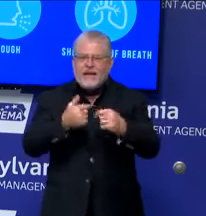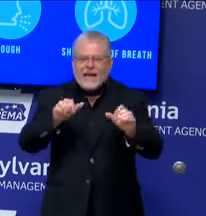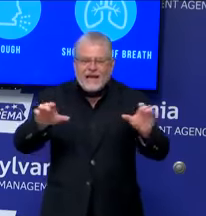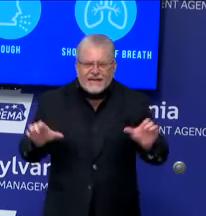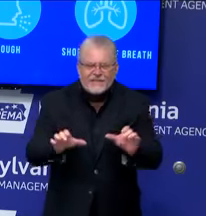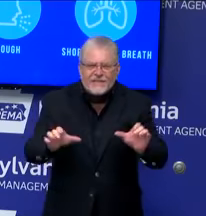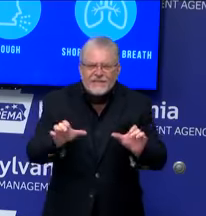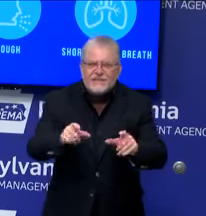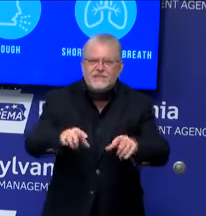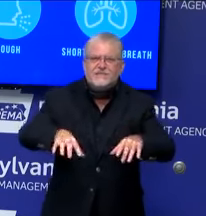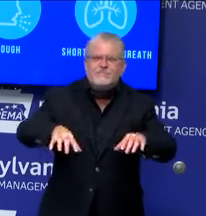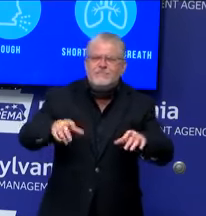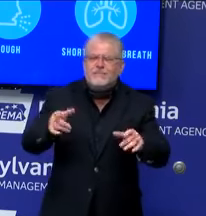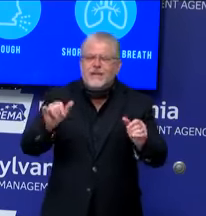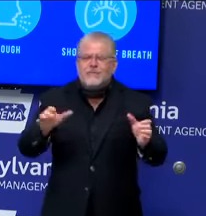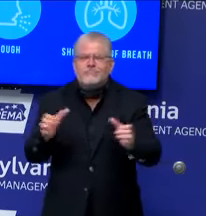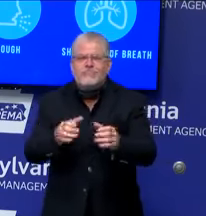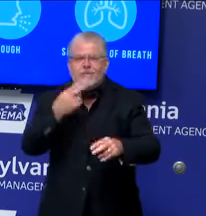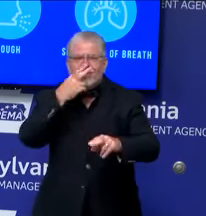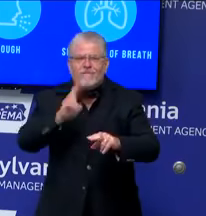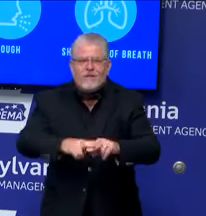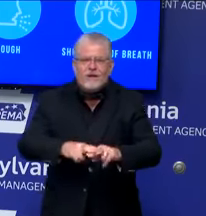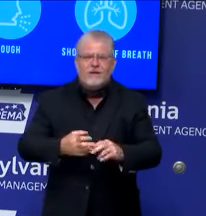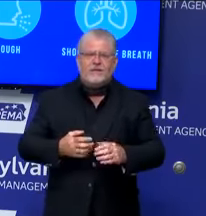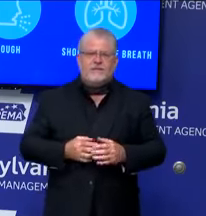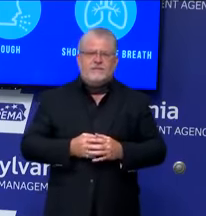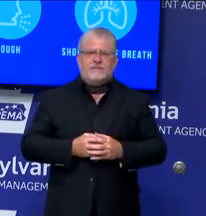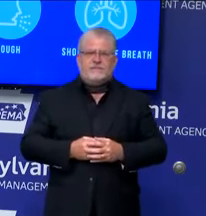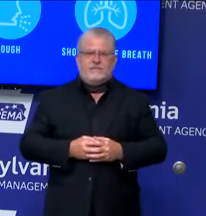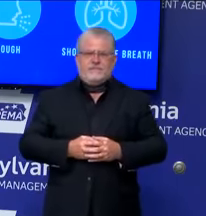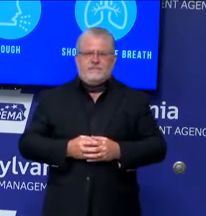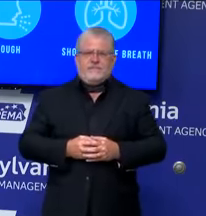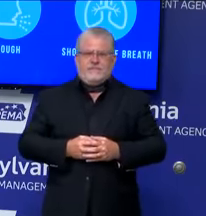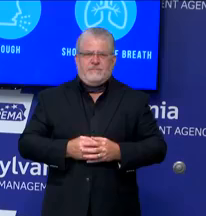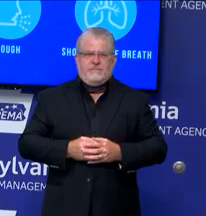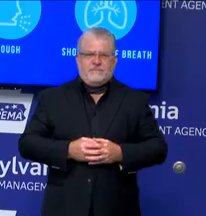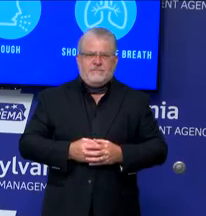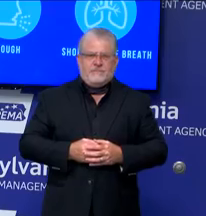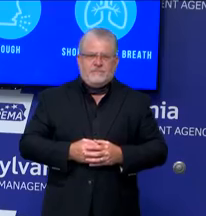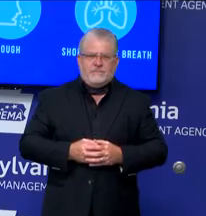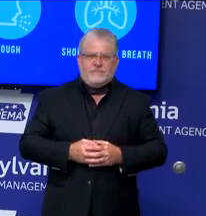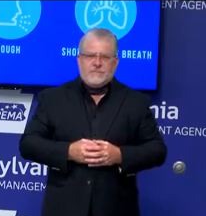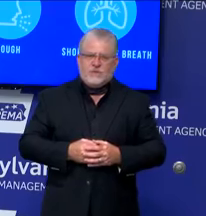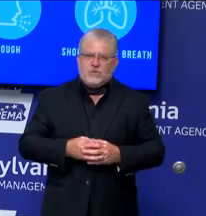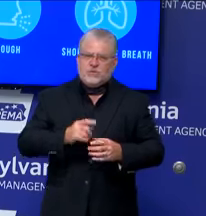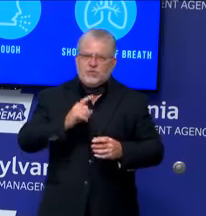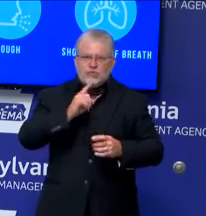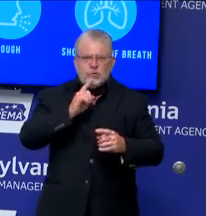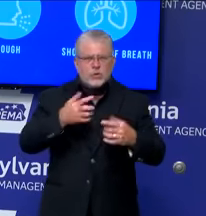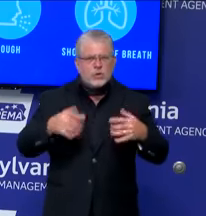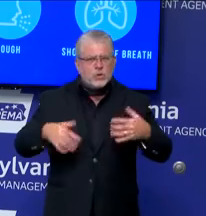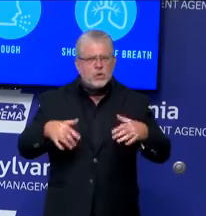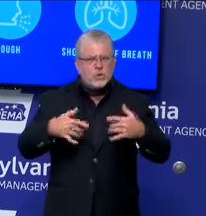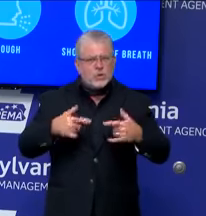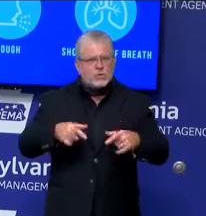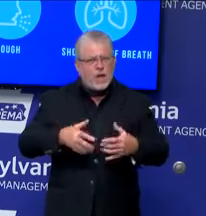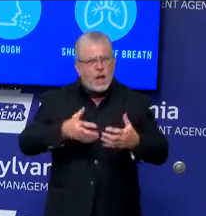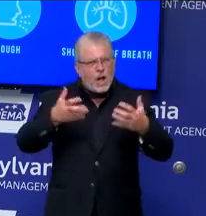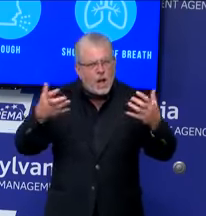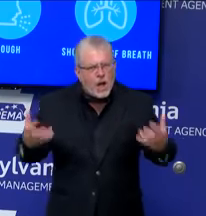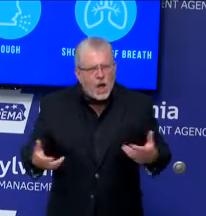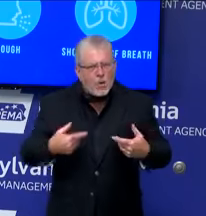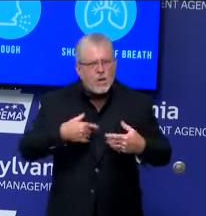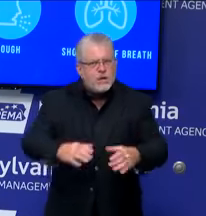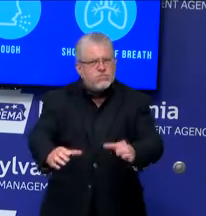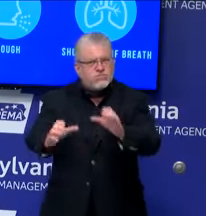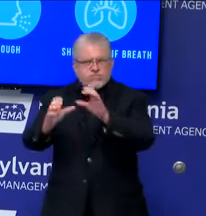the facilities and for the Commonwealth and the Department of Health. There are approximately 84,000 residents